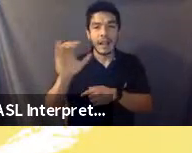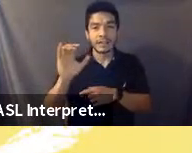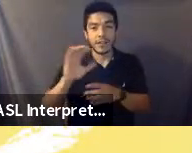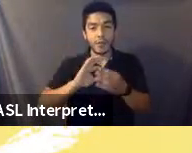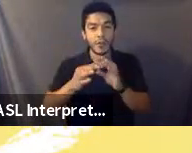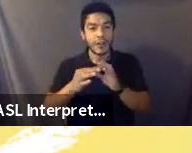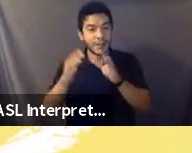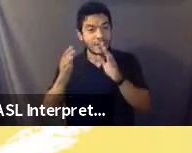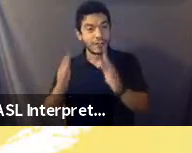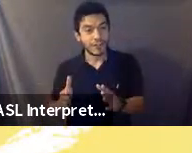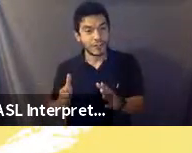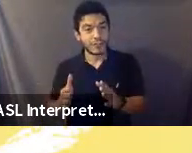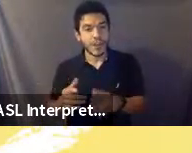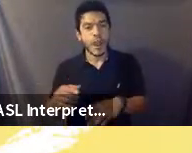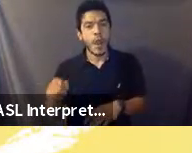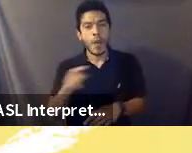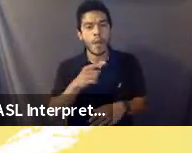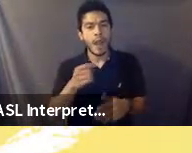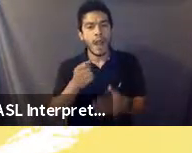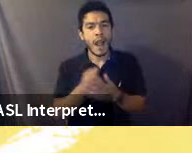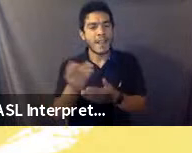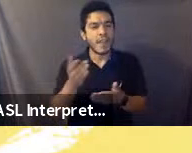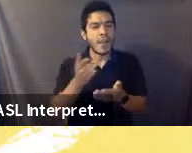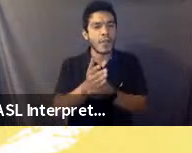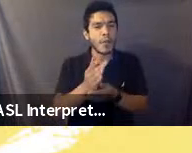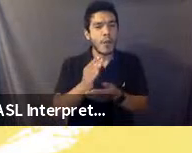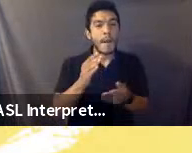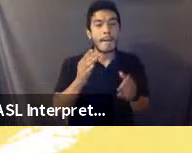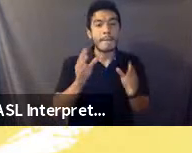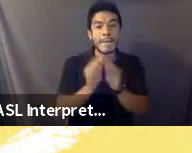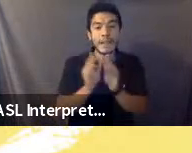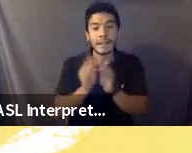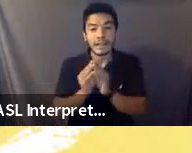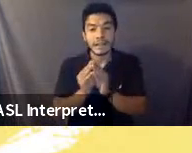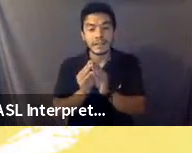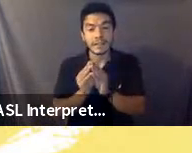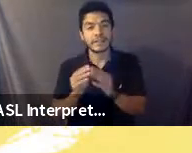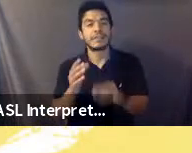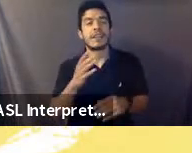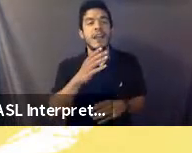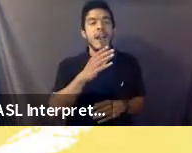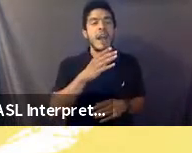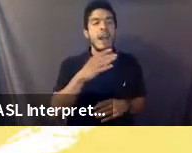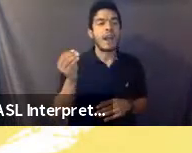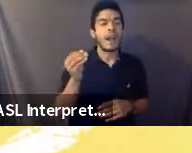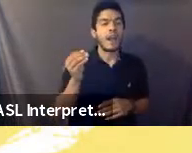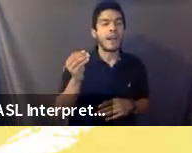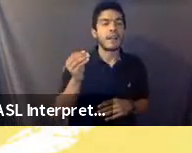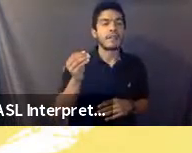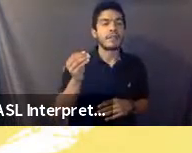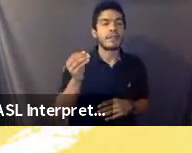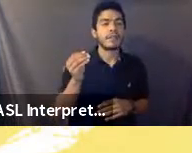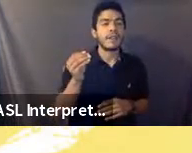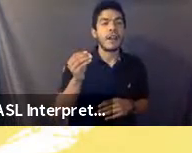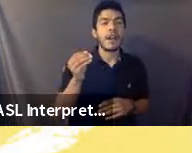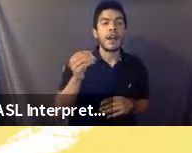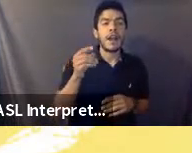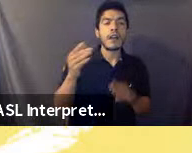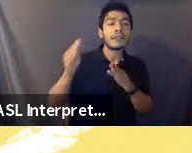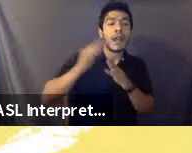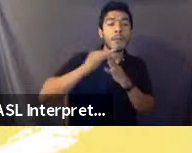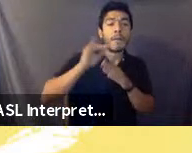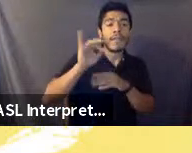And we accomplished this through meetings and surveys with groups and individuals that were top of the field, in the working